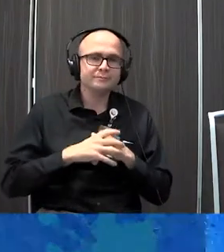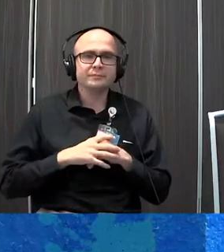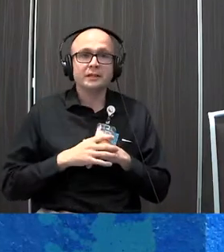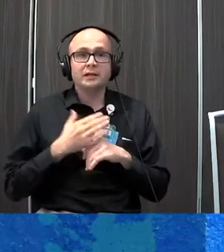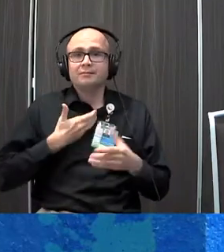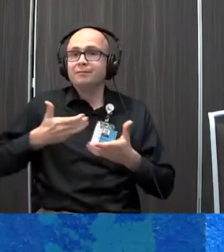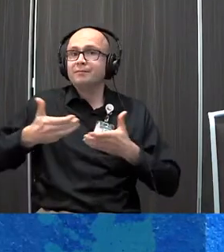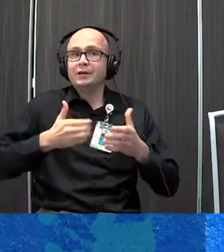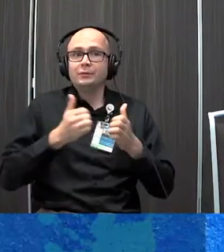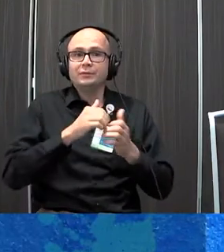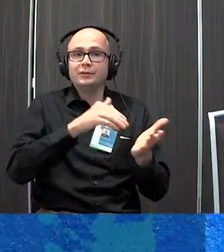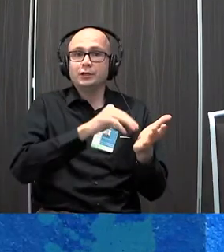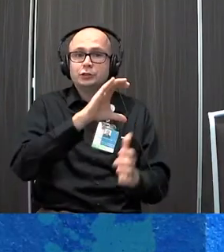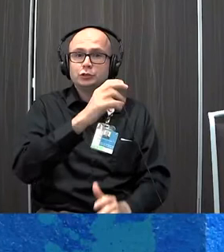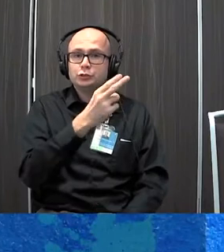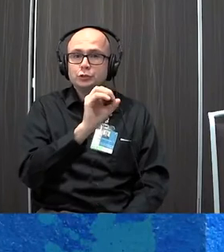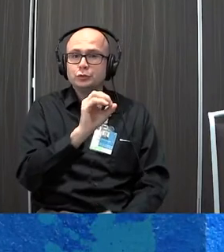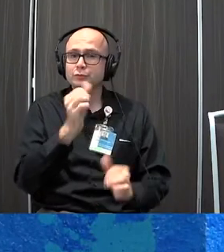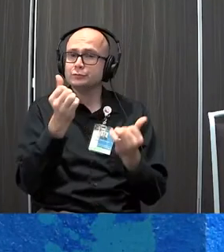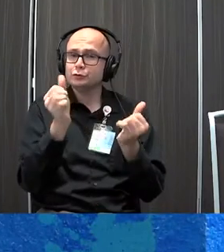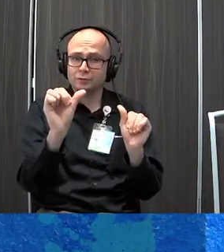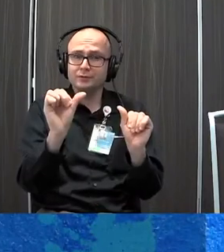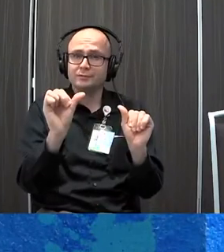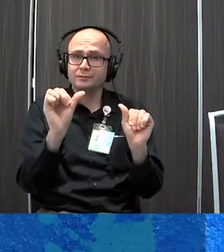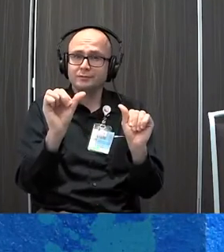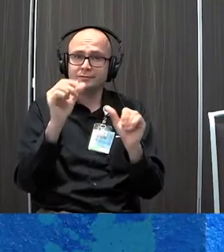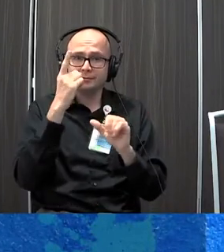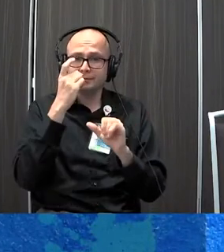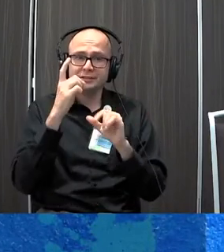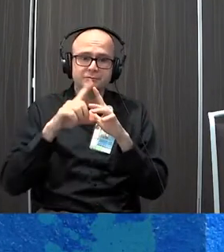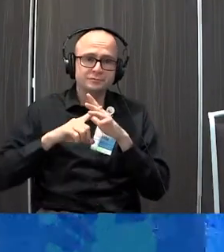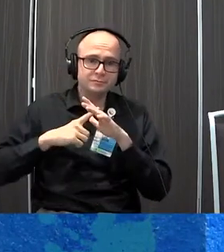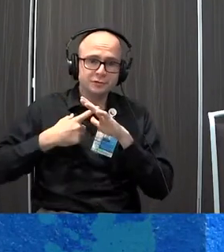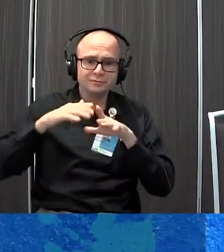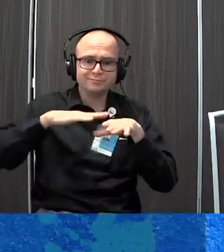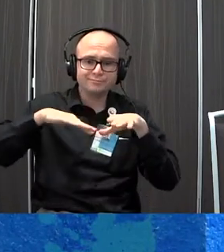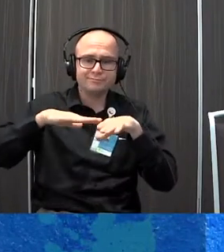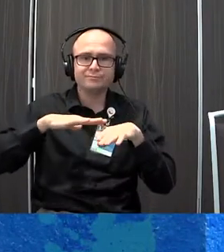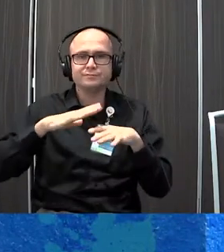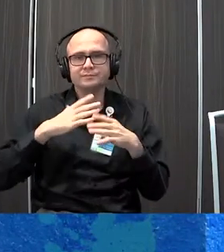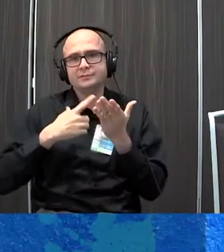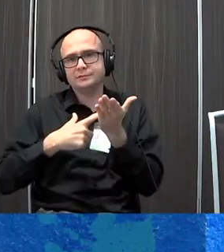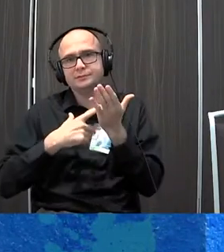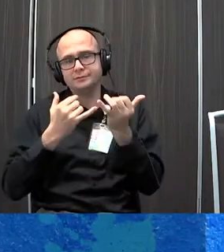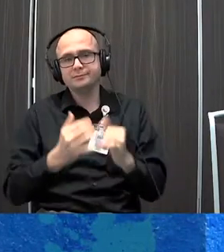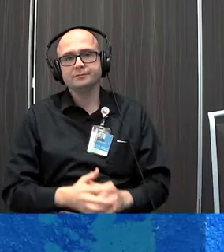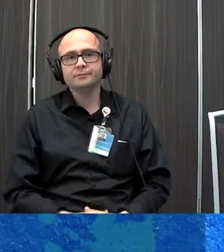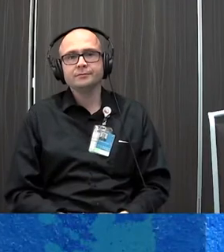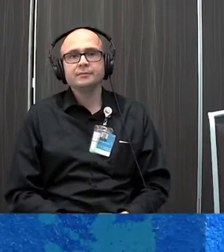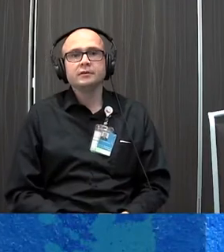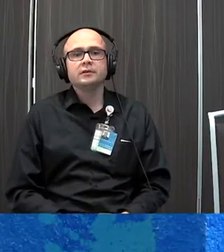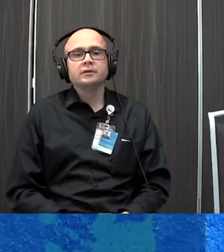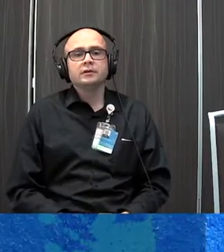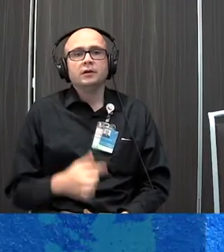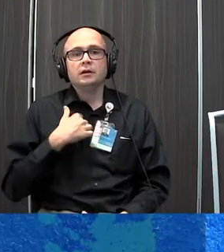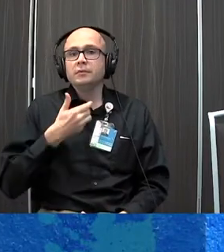might invite you, as Dr. Chu said, to just try this because this will lay the foundation for what we're talking about today. So I'm going to invite